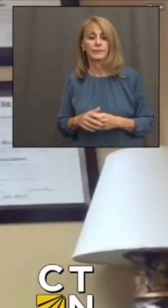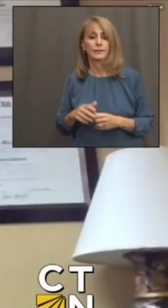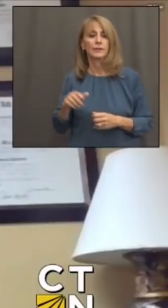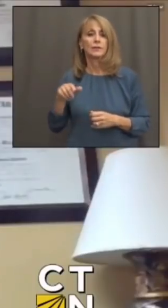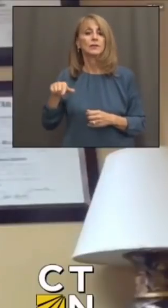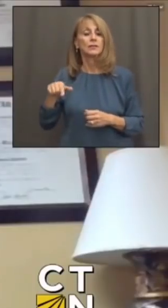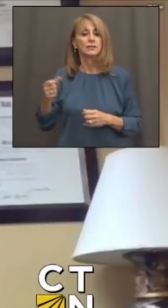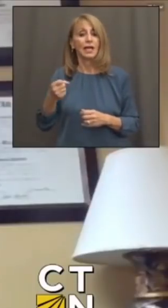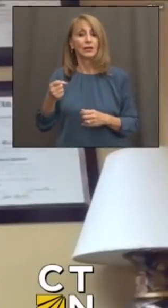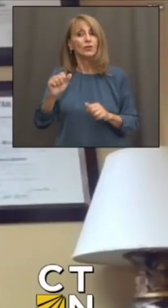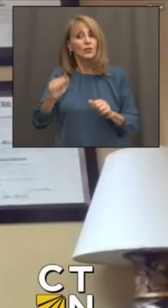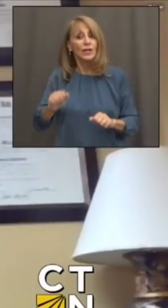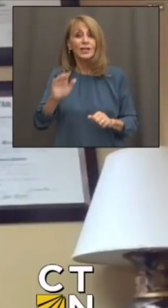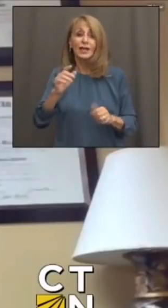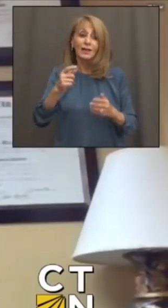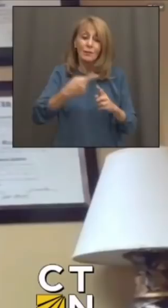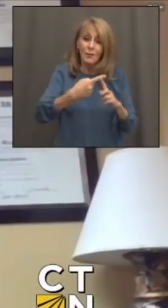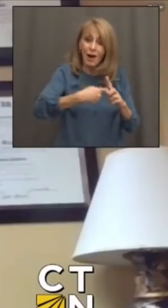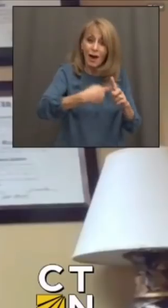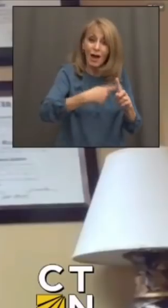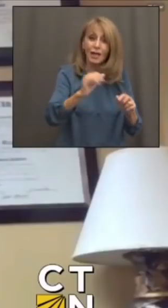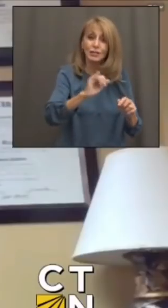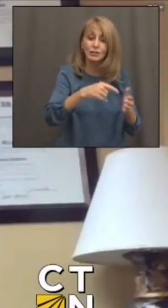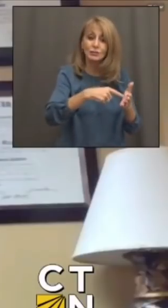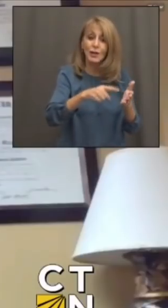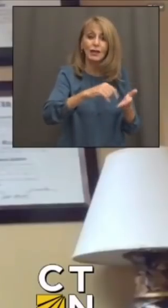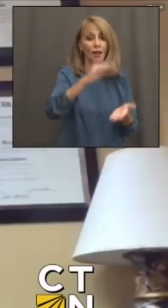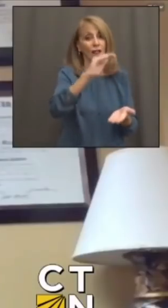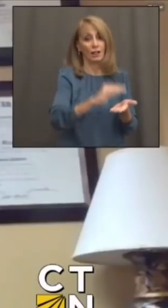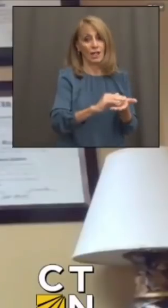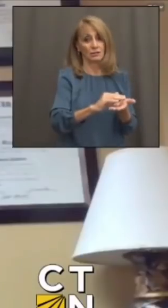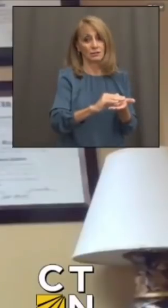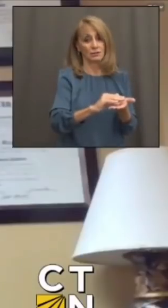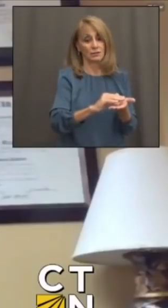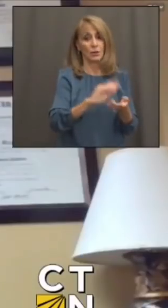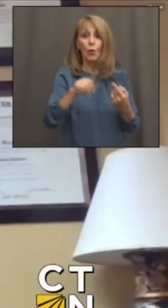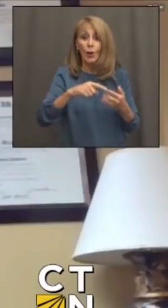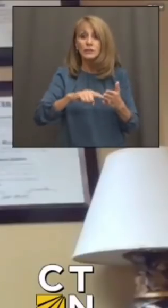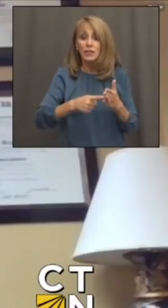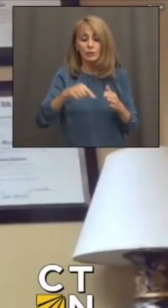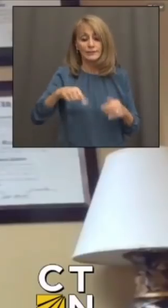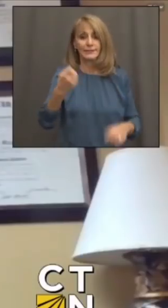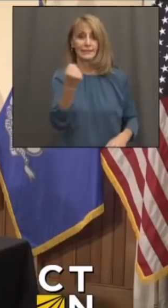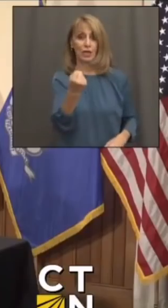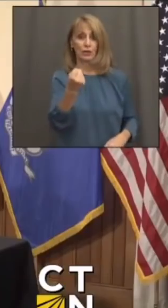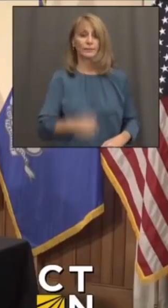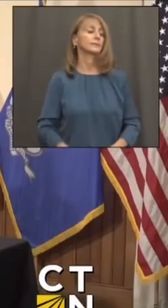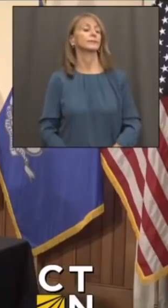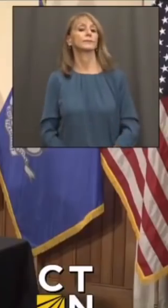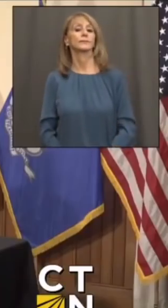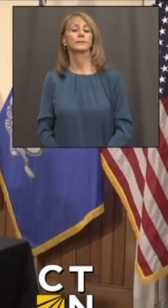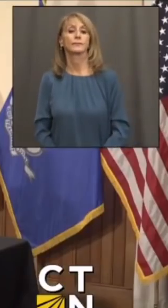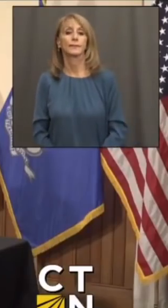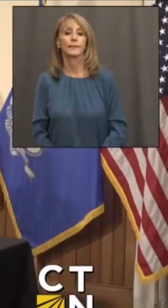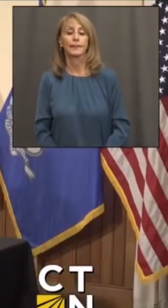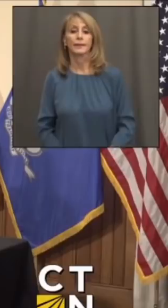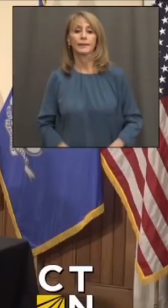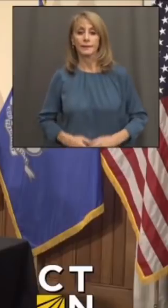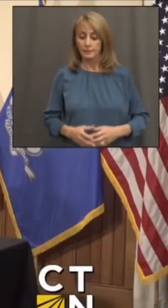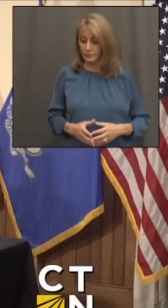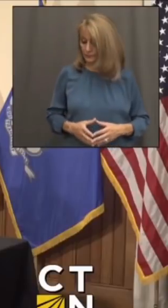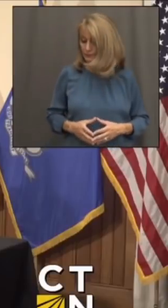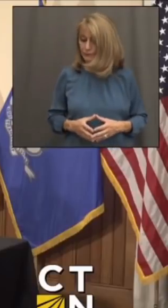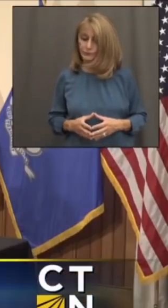is you could reduce your monthly costs by talking to us starting this Saturday. Right. And, Mr. Governor,